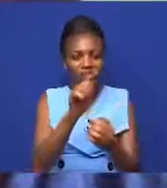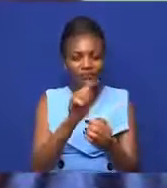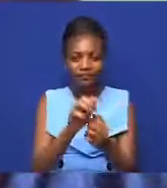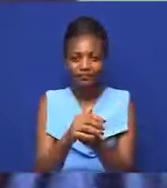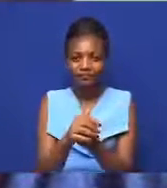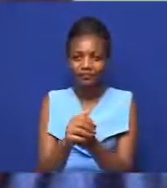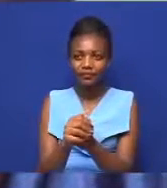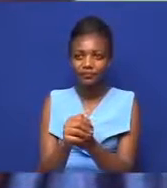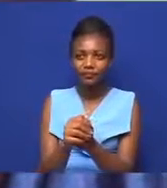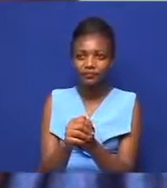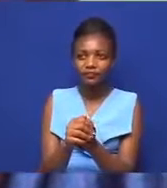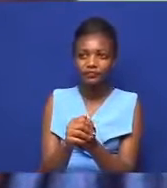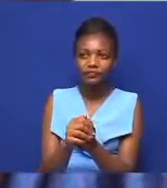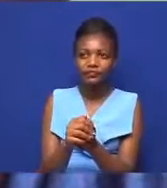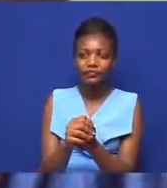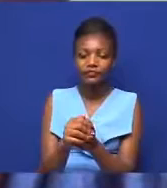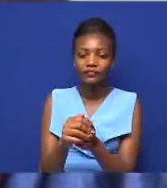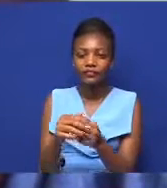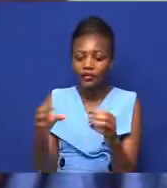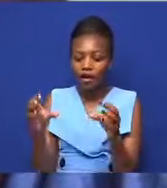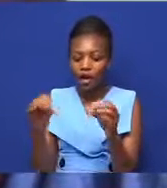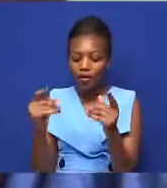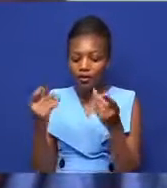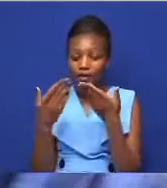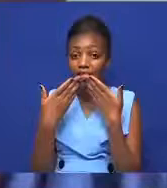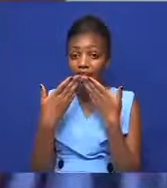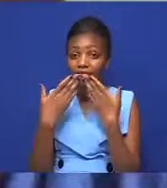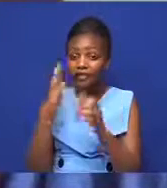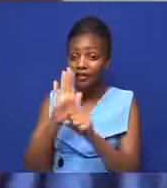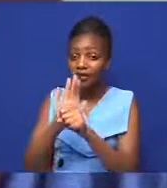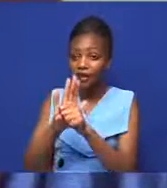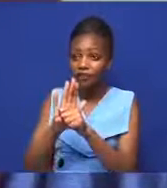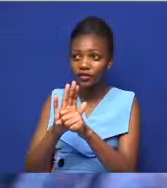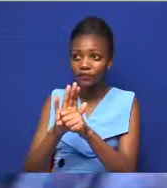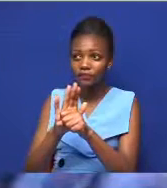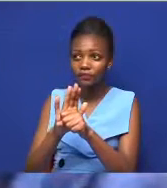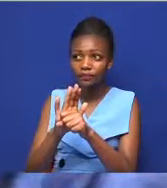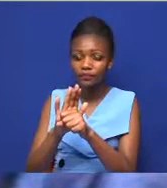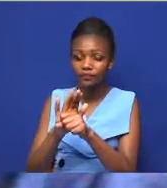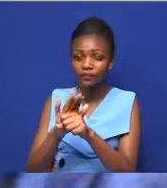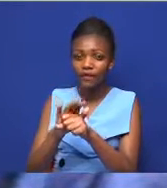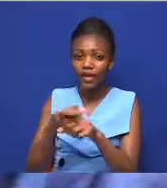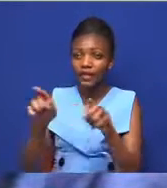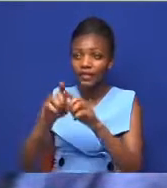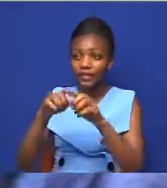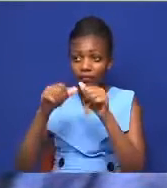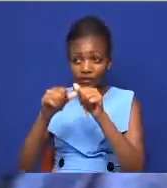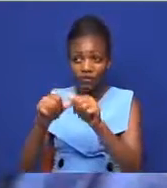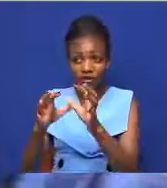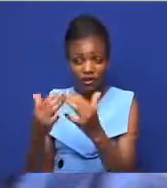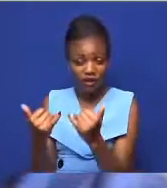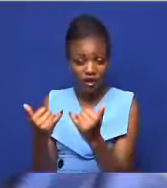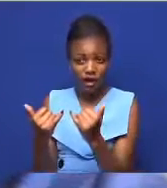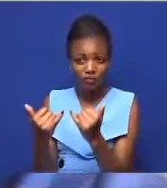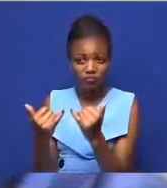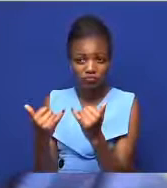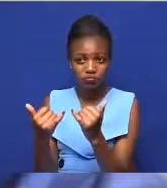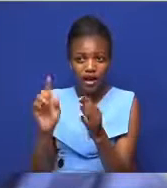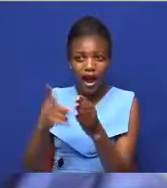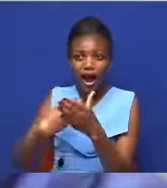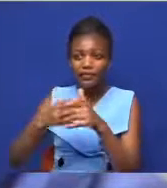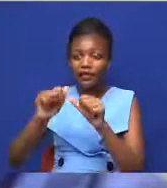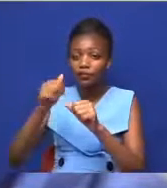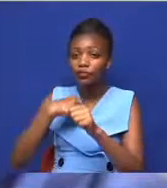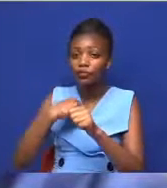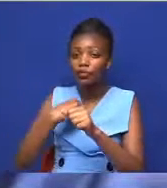Well, thank you so much. The vote talling is still ongoing and we expect the provisional results to be released on Monday or